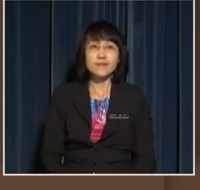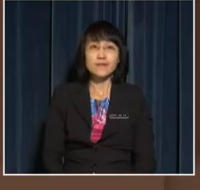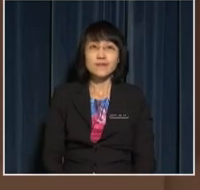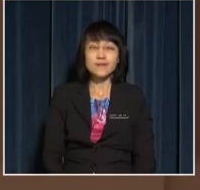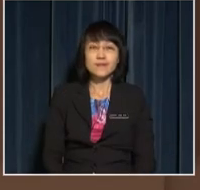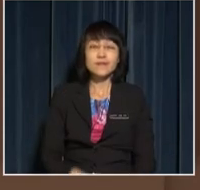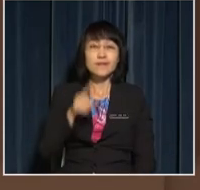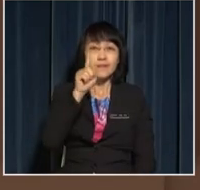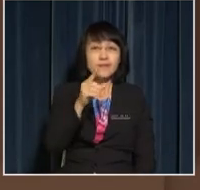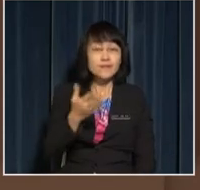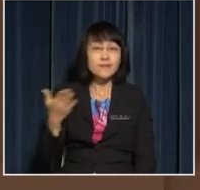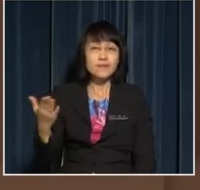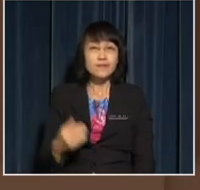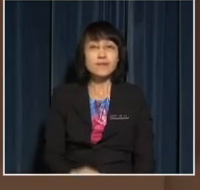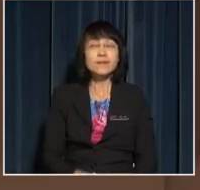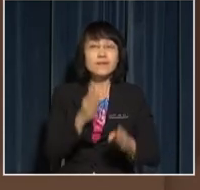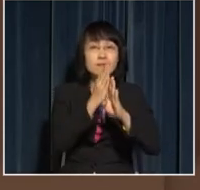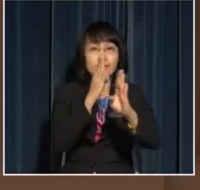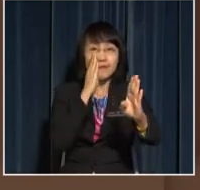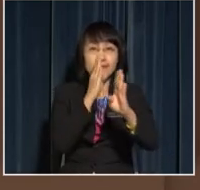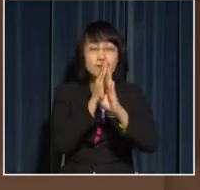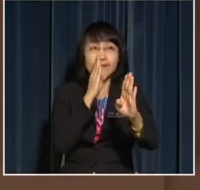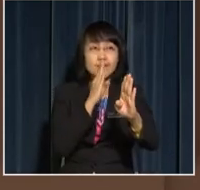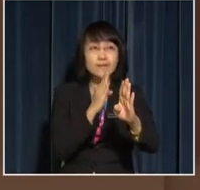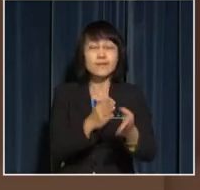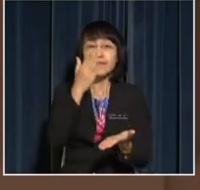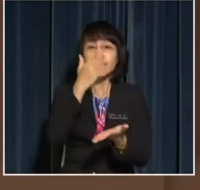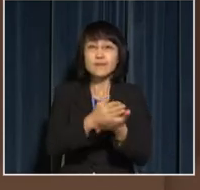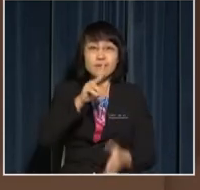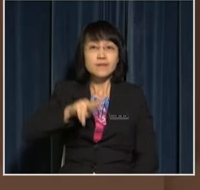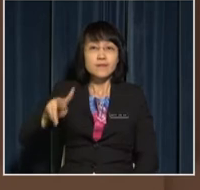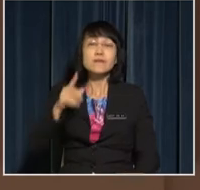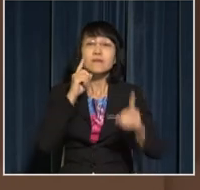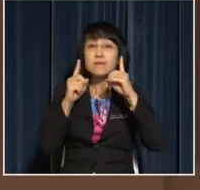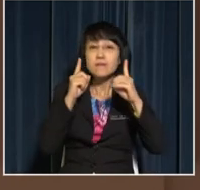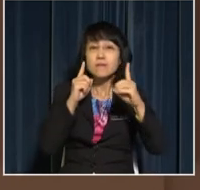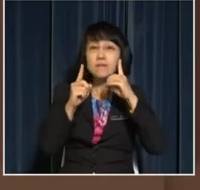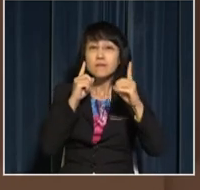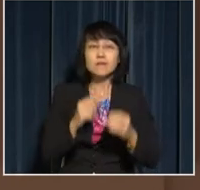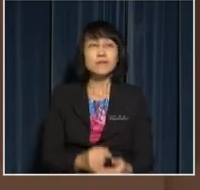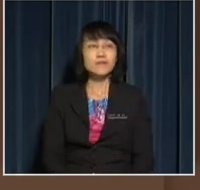For one thing, lining up helps to keep pupils from talking